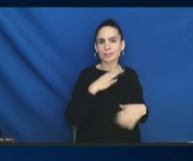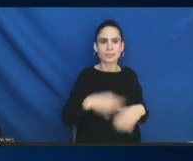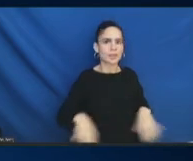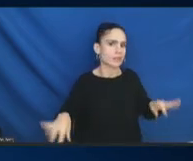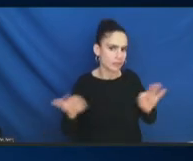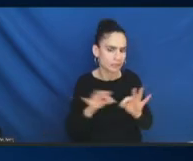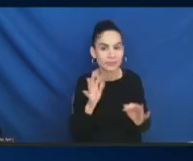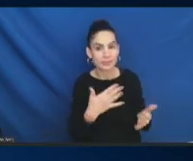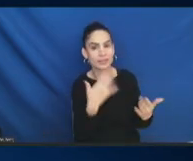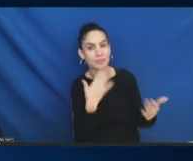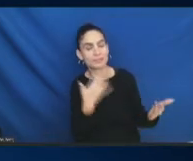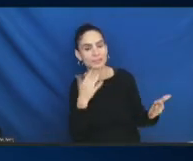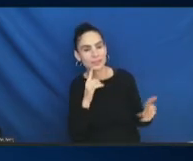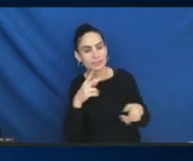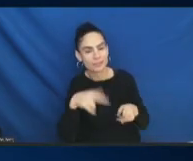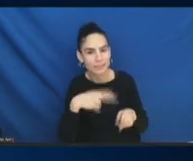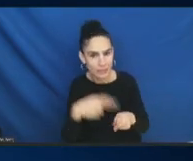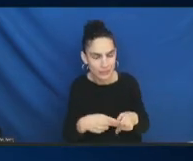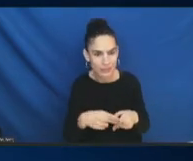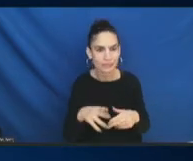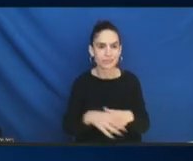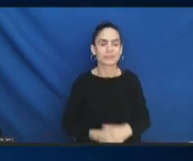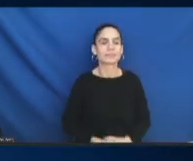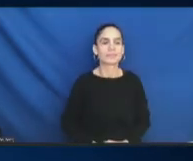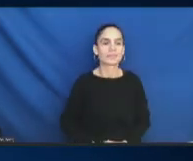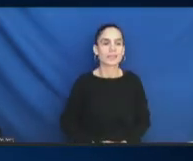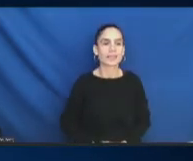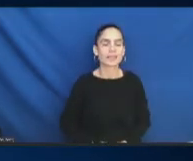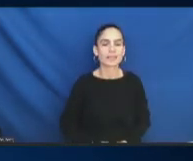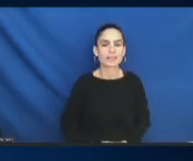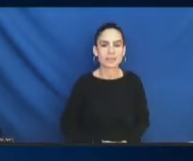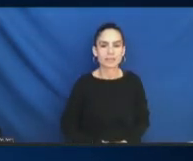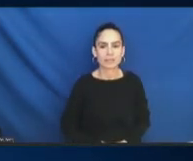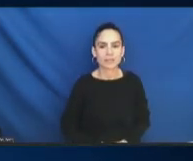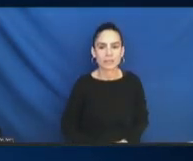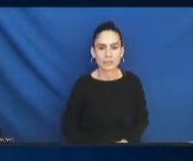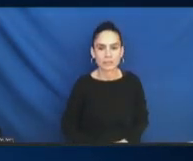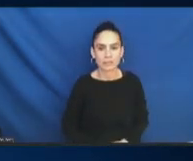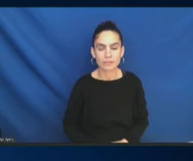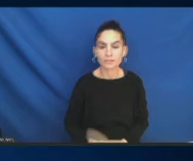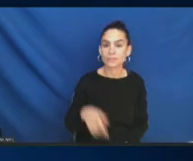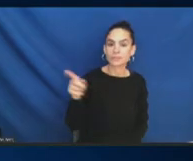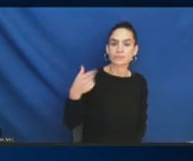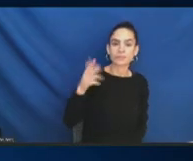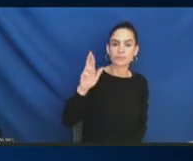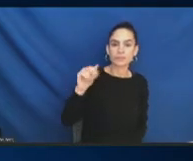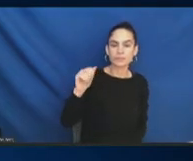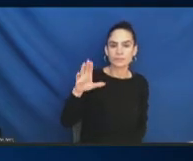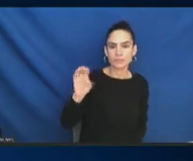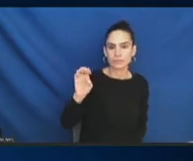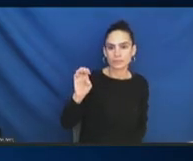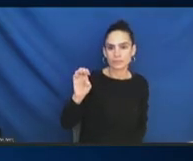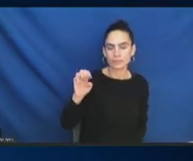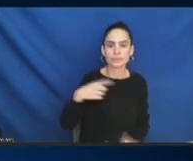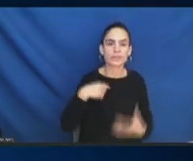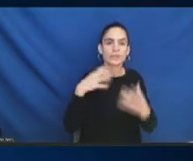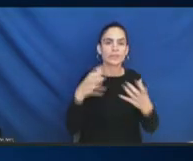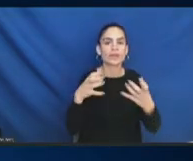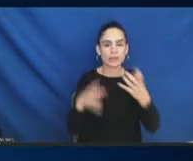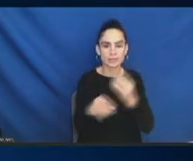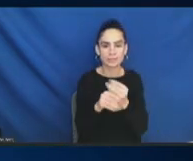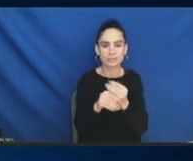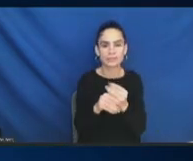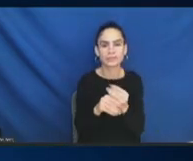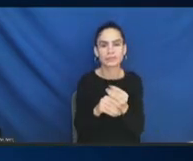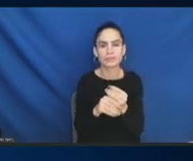you for reminding us of that. That's important. Grace? Somewhat building on that point and also diverging is the